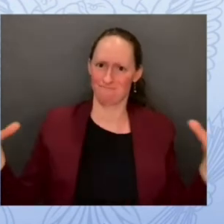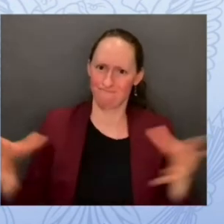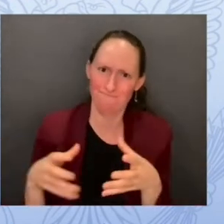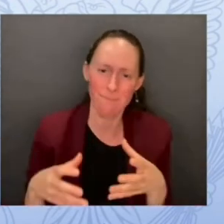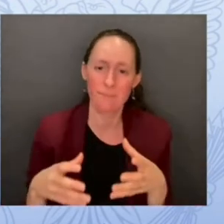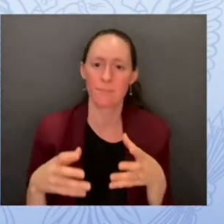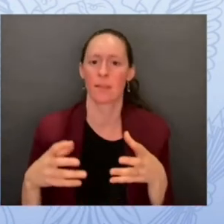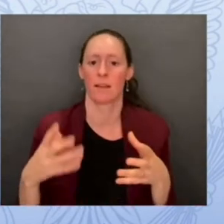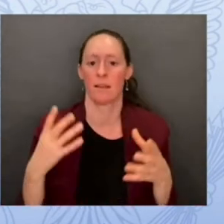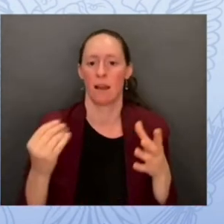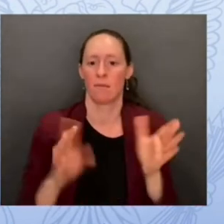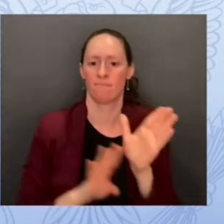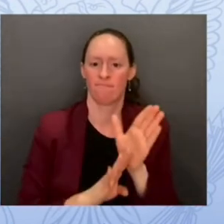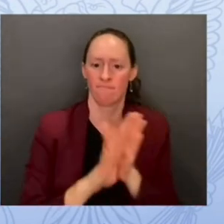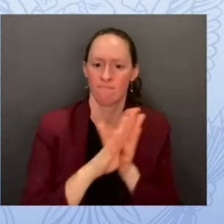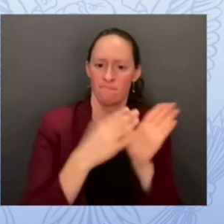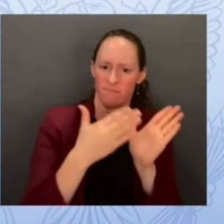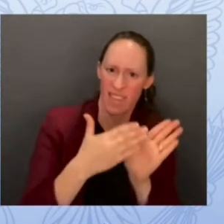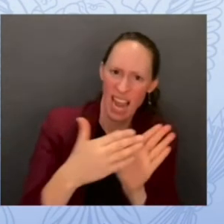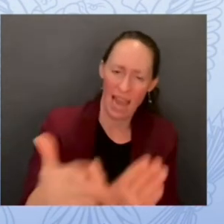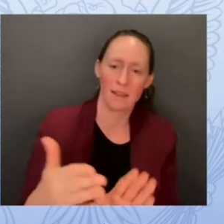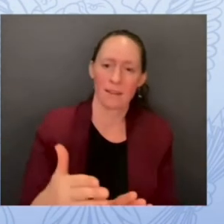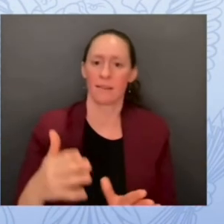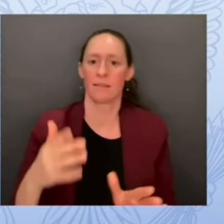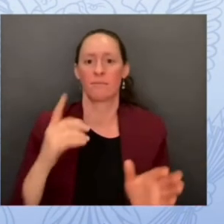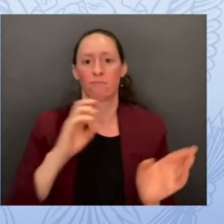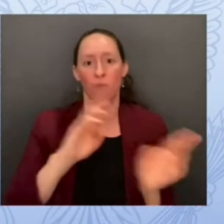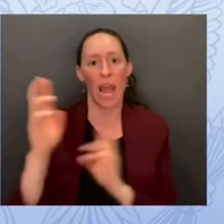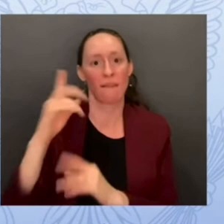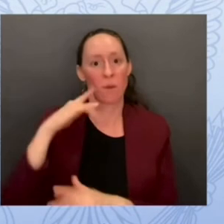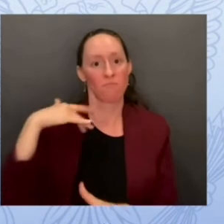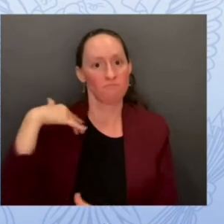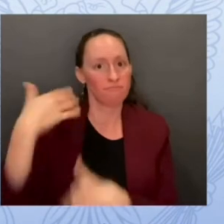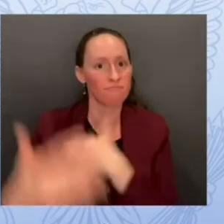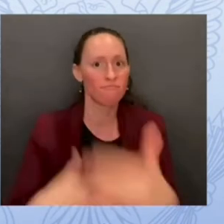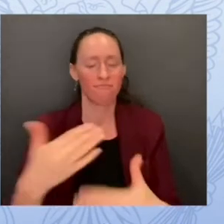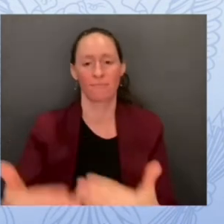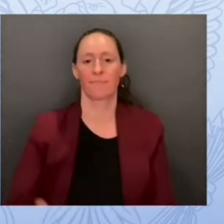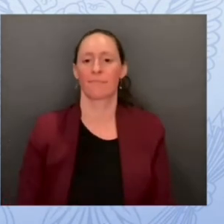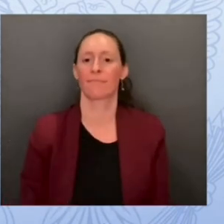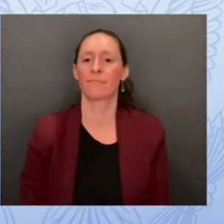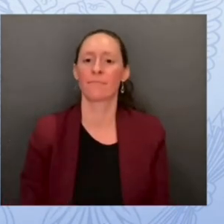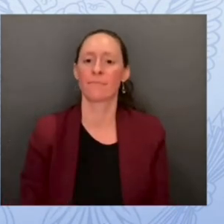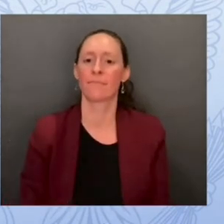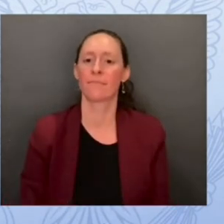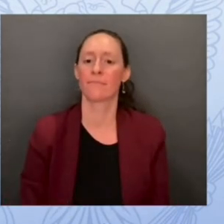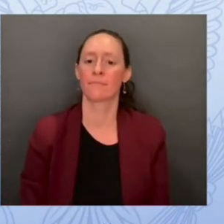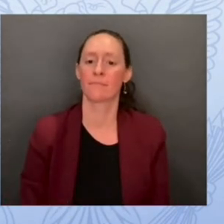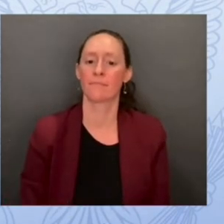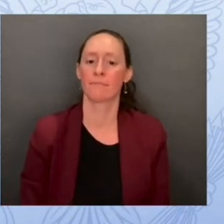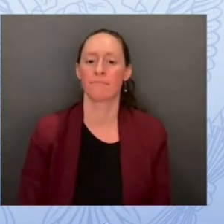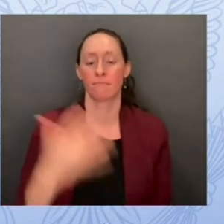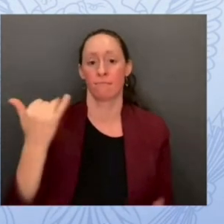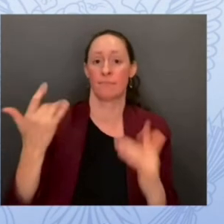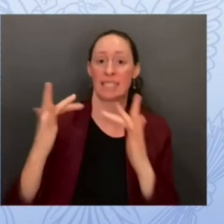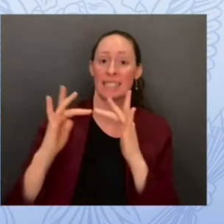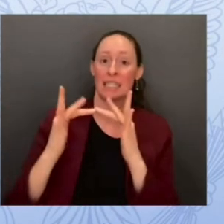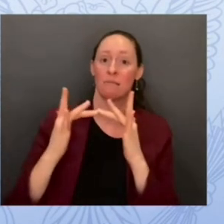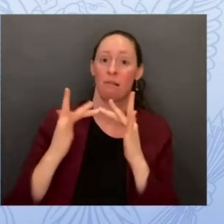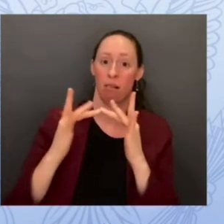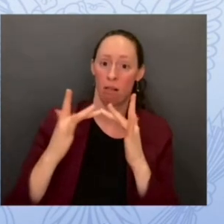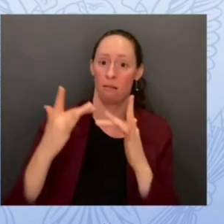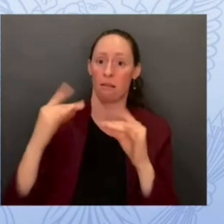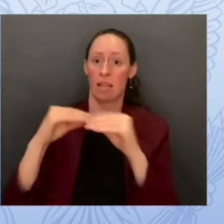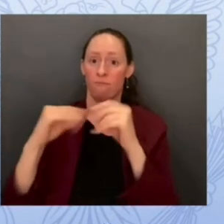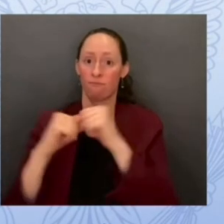to schools you know when we read the digital infrastructure brief to check the language what it was called published